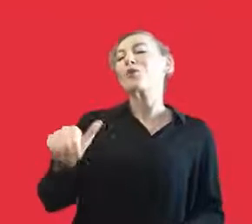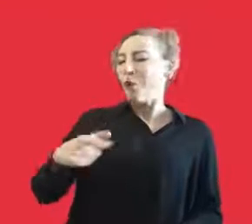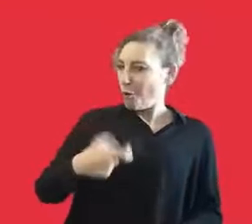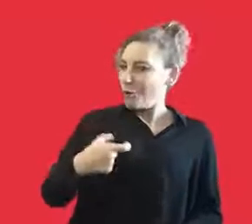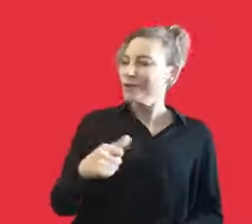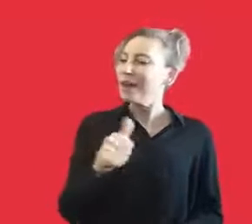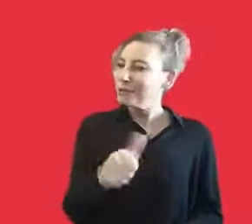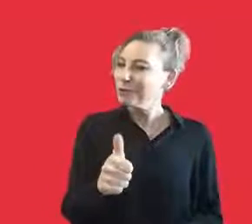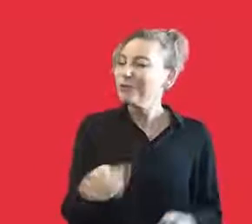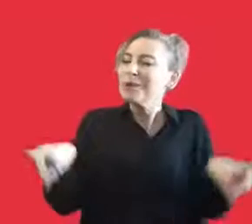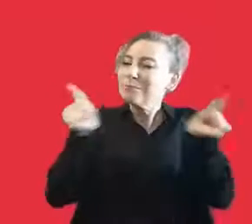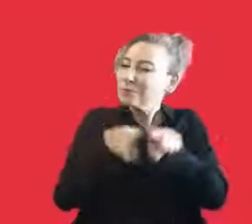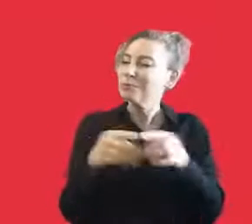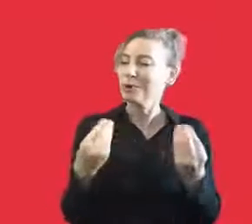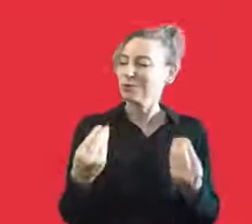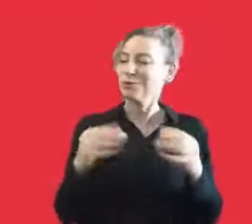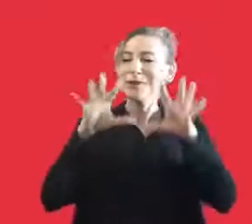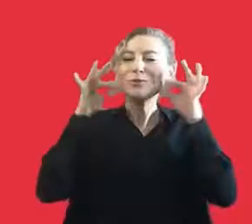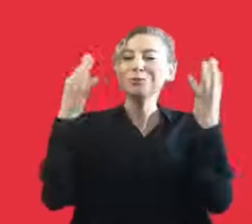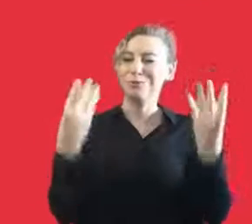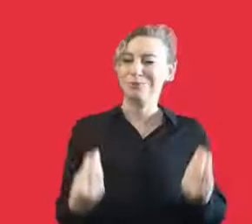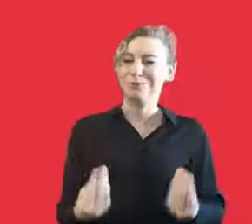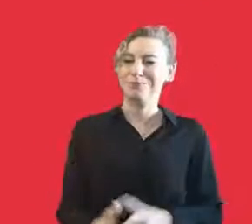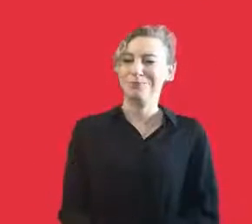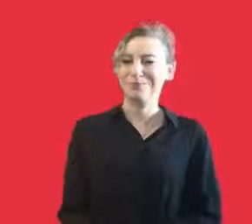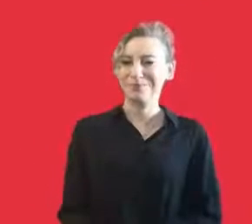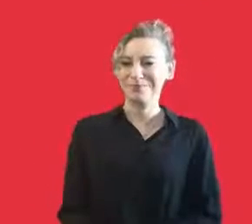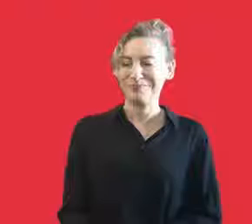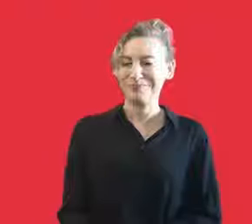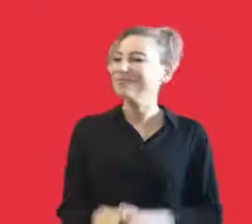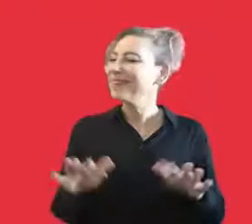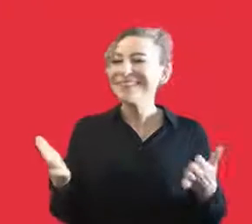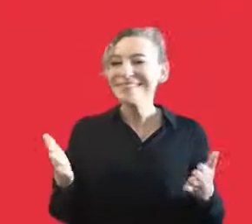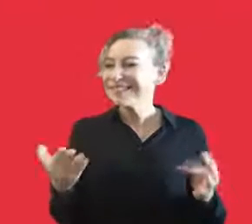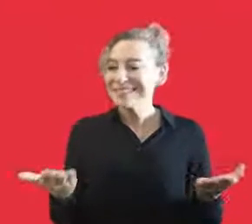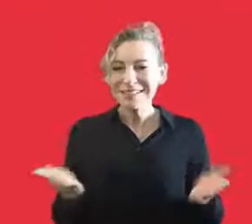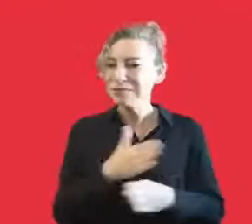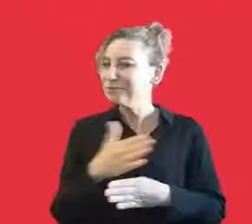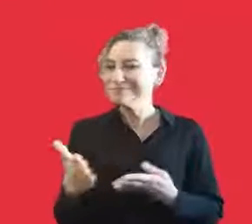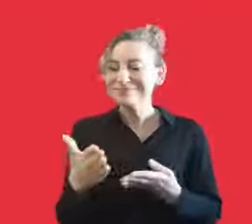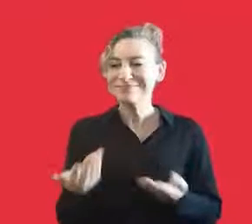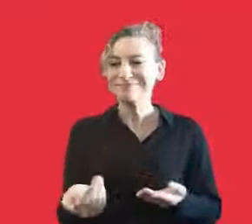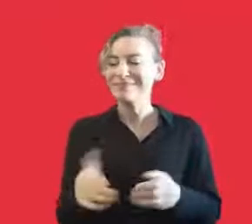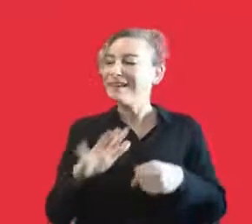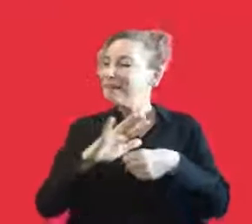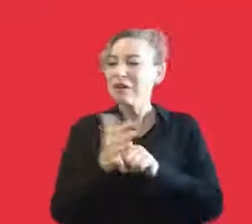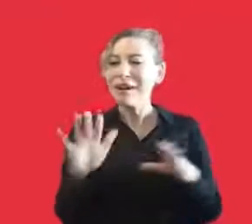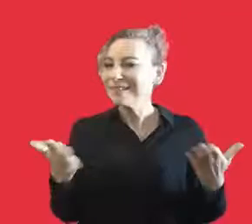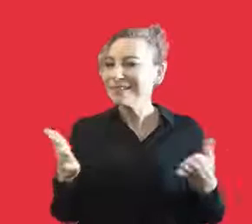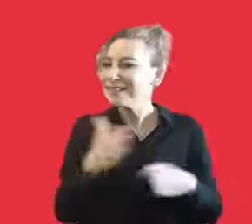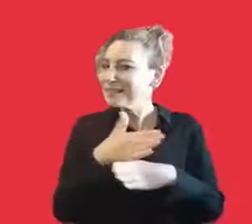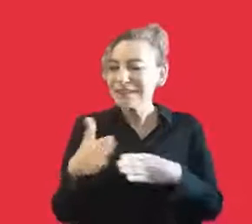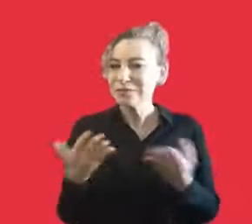so glad to be with you on such a special day. Thank you very much for inviting me. So how do you say Masis especially?